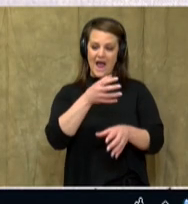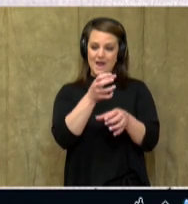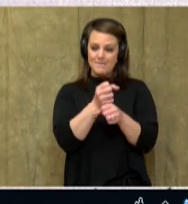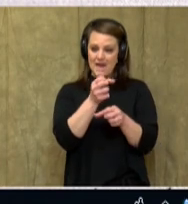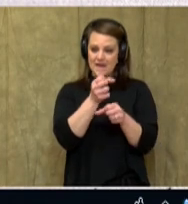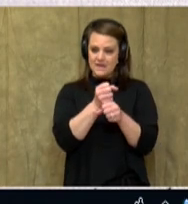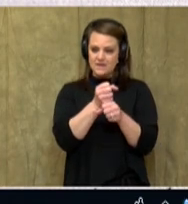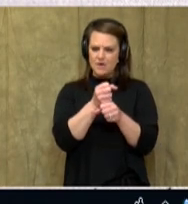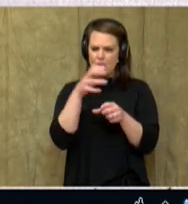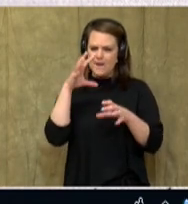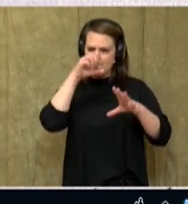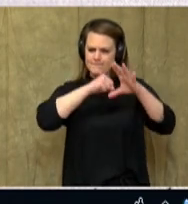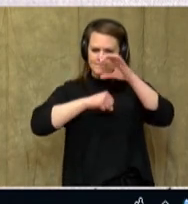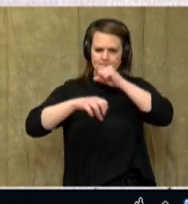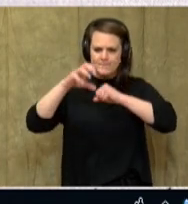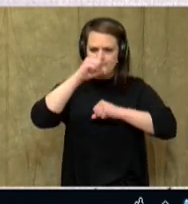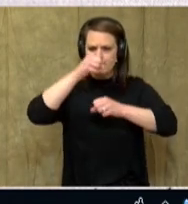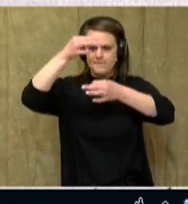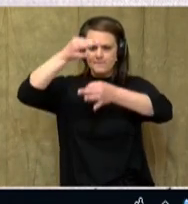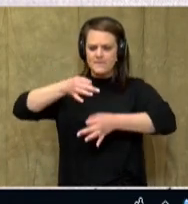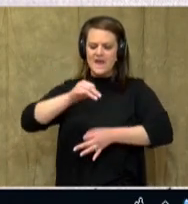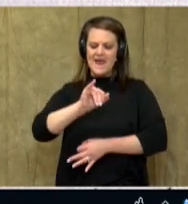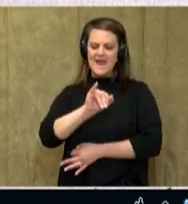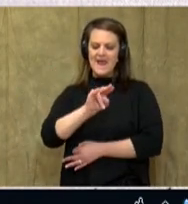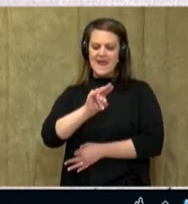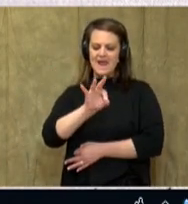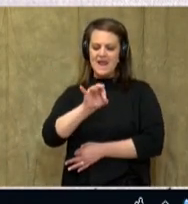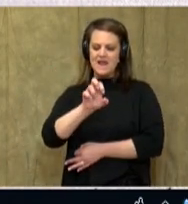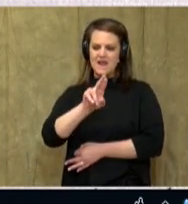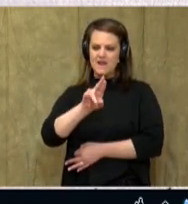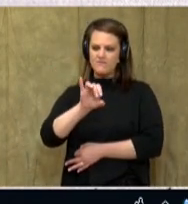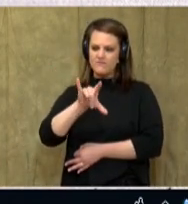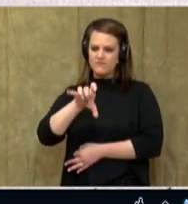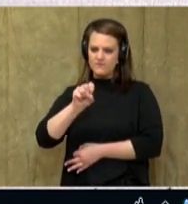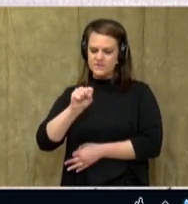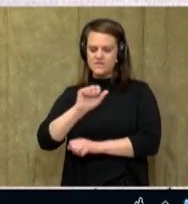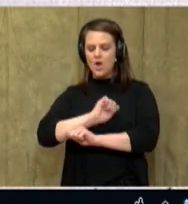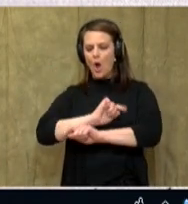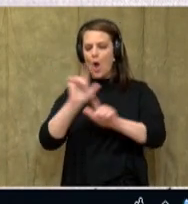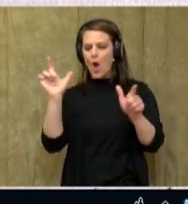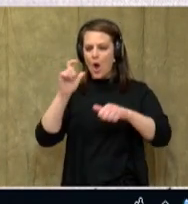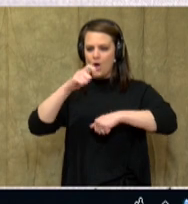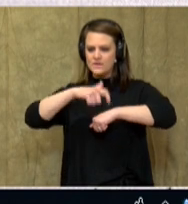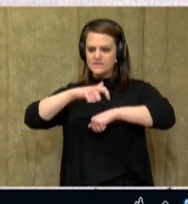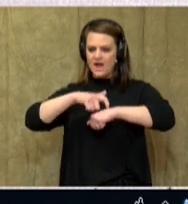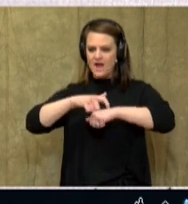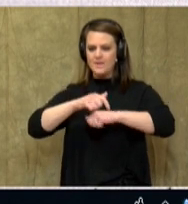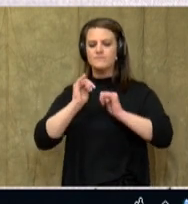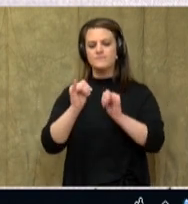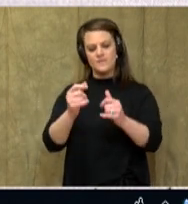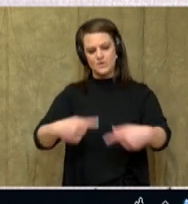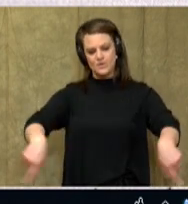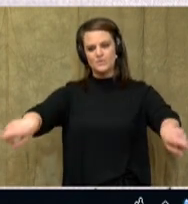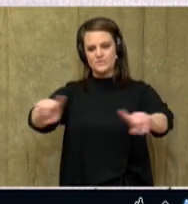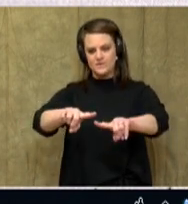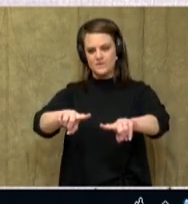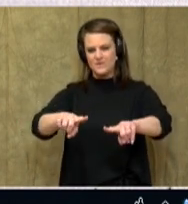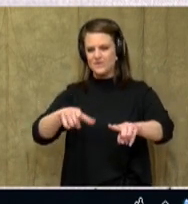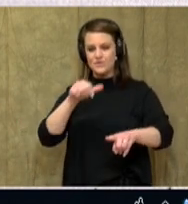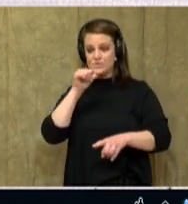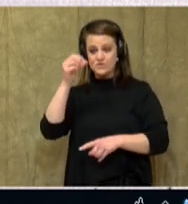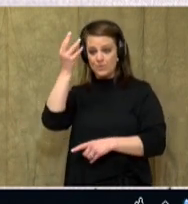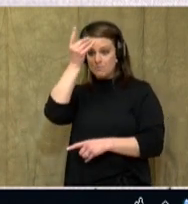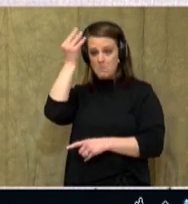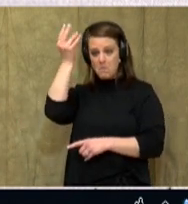inferences all the time. And boys and girls, you do too. You just don't think about it. For